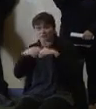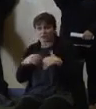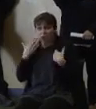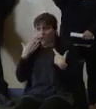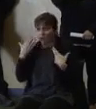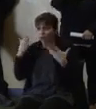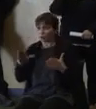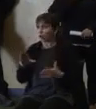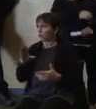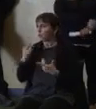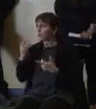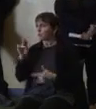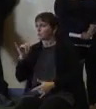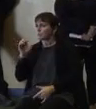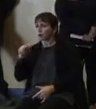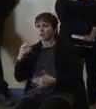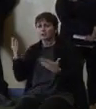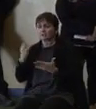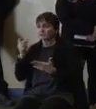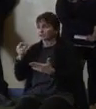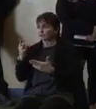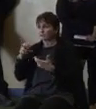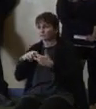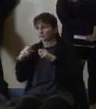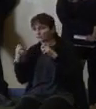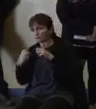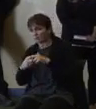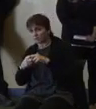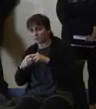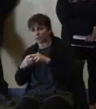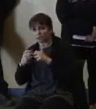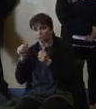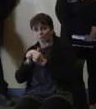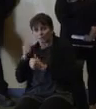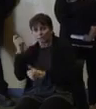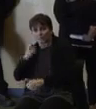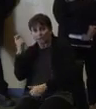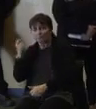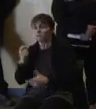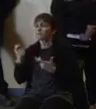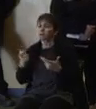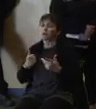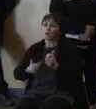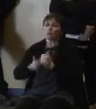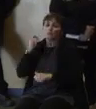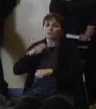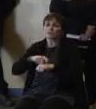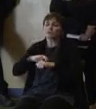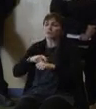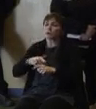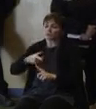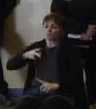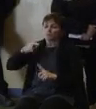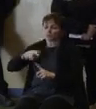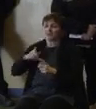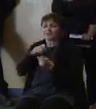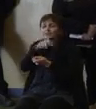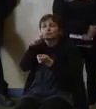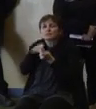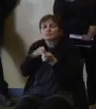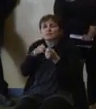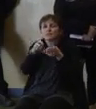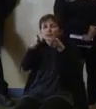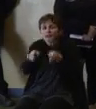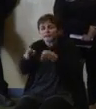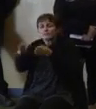with you to find out any specific reason for this cohort. It is almost always related to the very specific issues to that